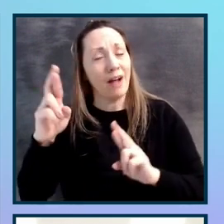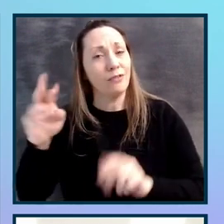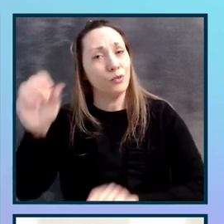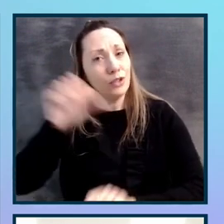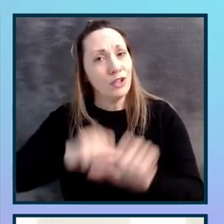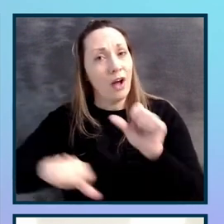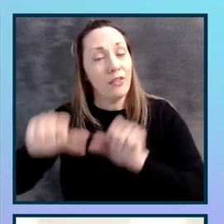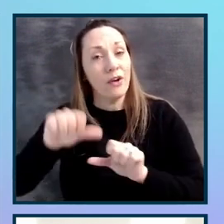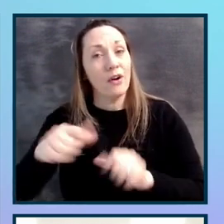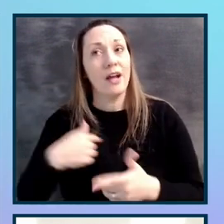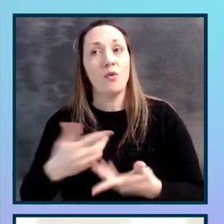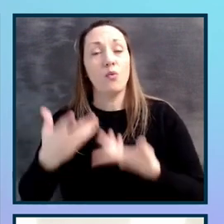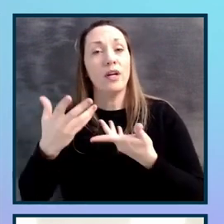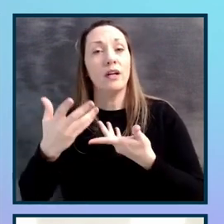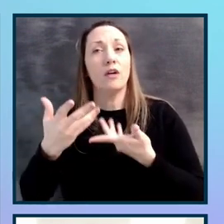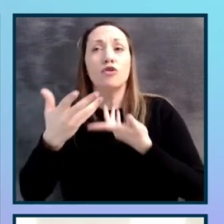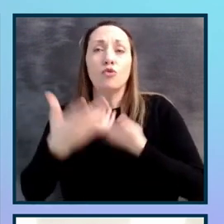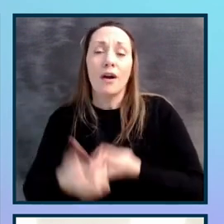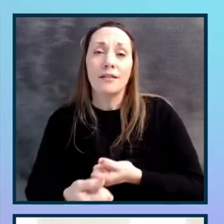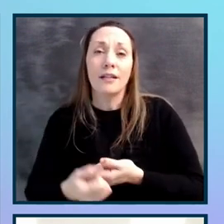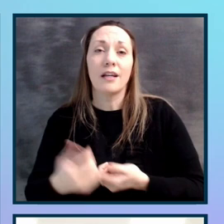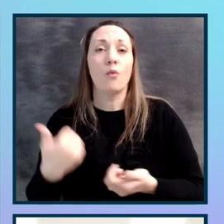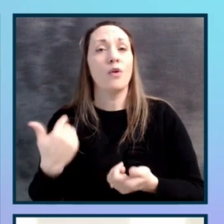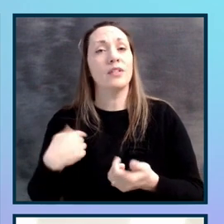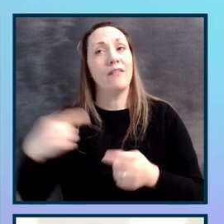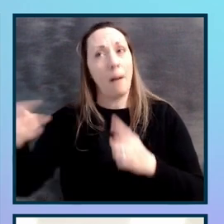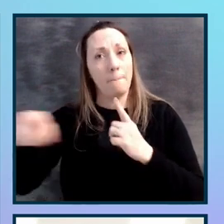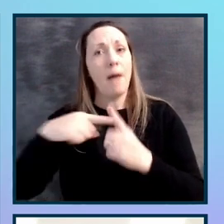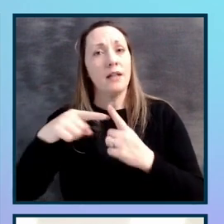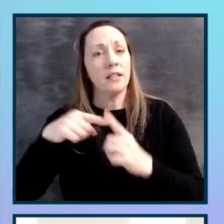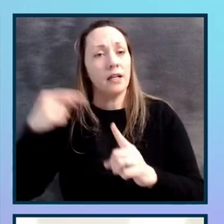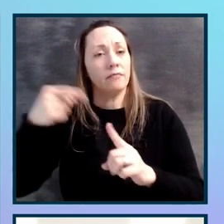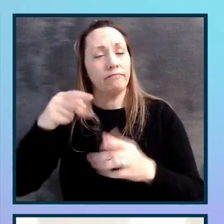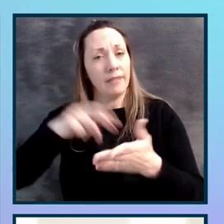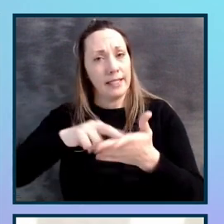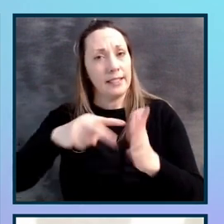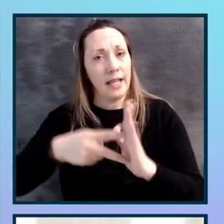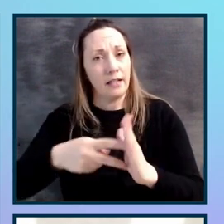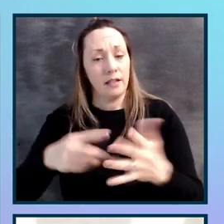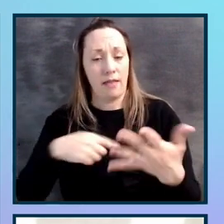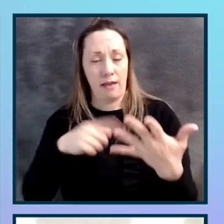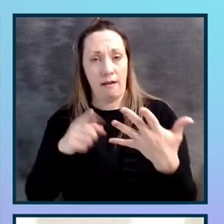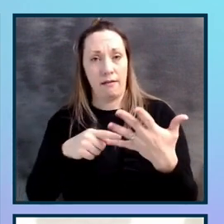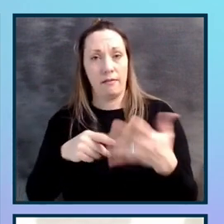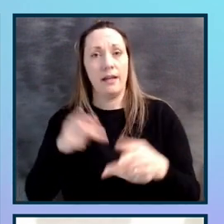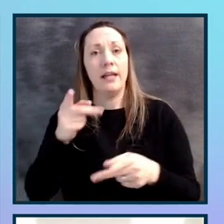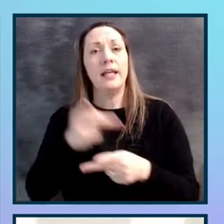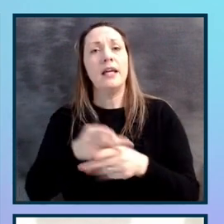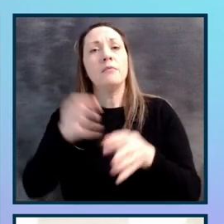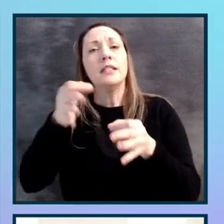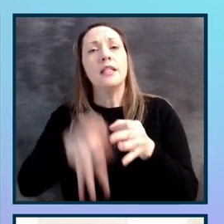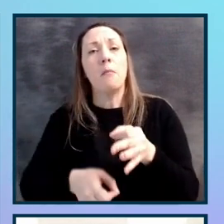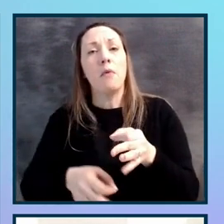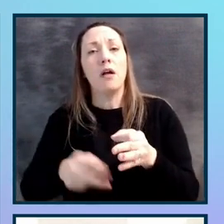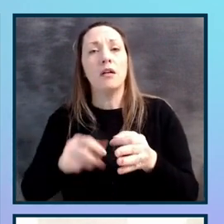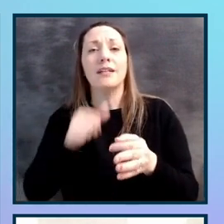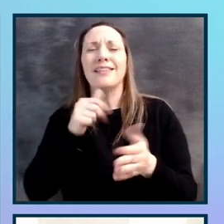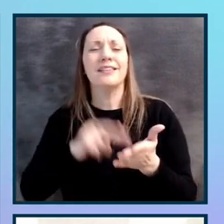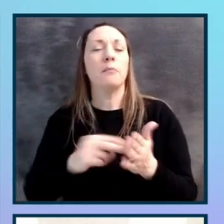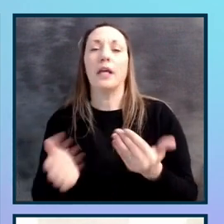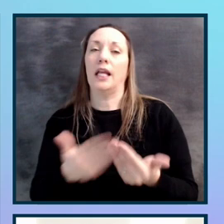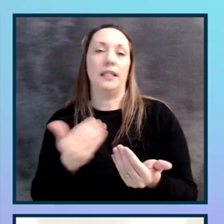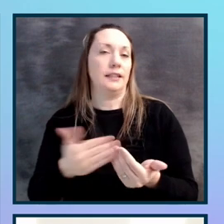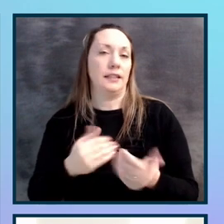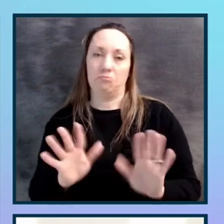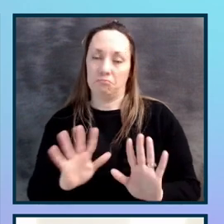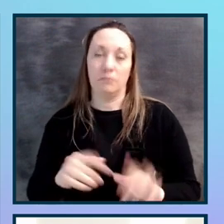We are trusting and we always assume positive intent. And then keep it simple. So this doesn't always mean like easy in that sense.